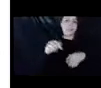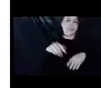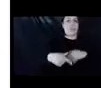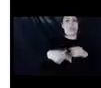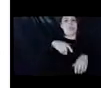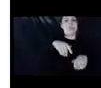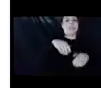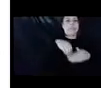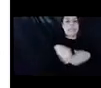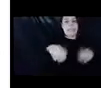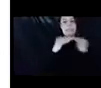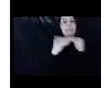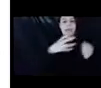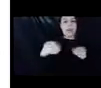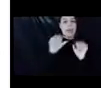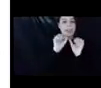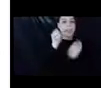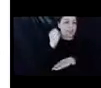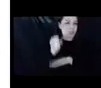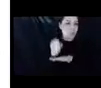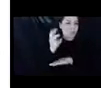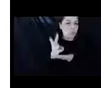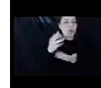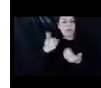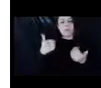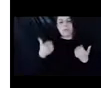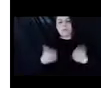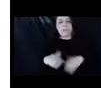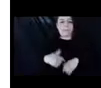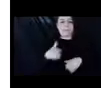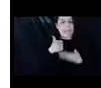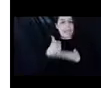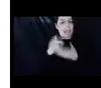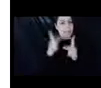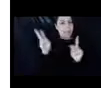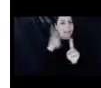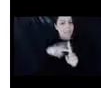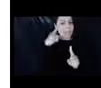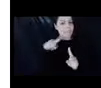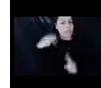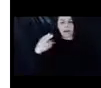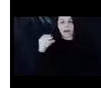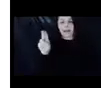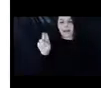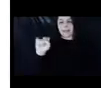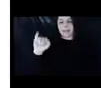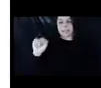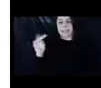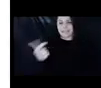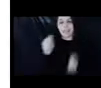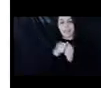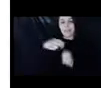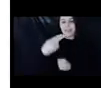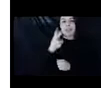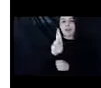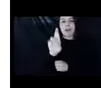advocate helping homeless people living with mental illness apply for housing by completing the HRA 2010-E. I've